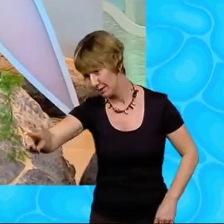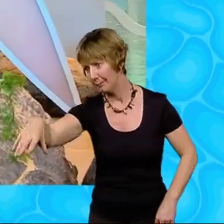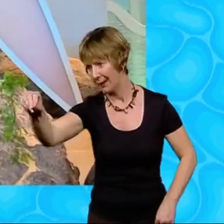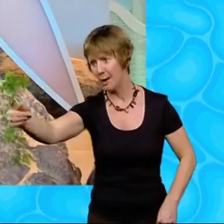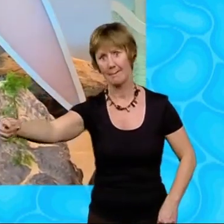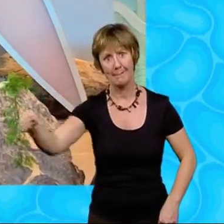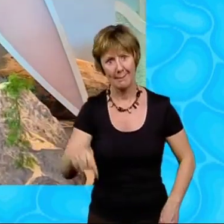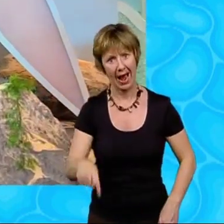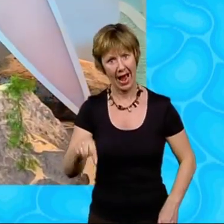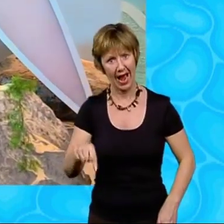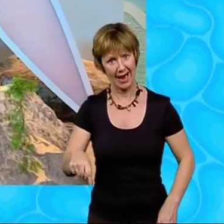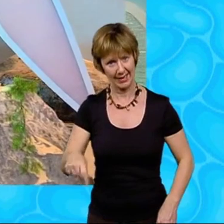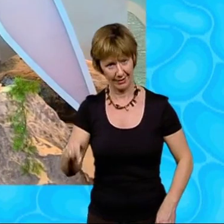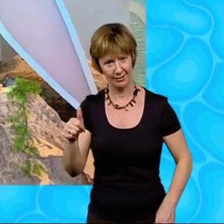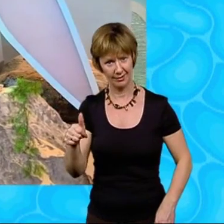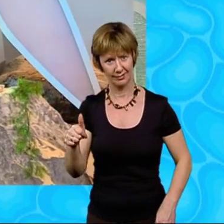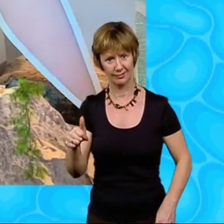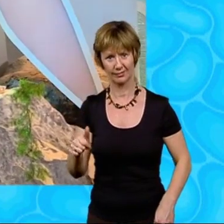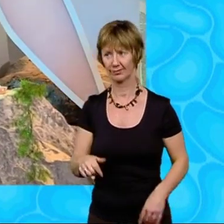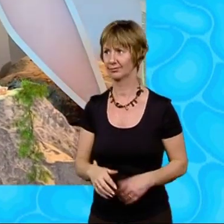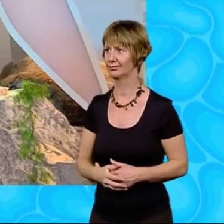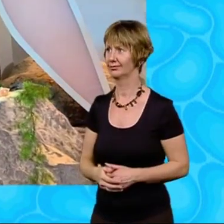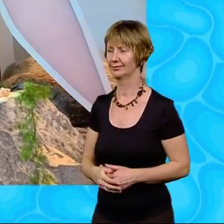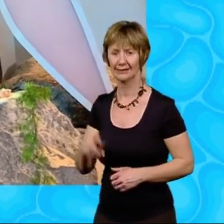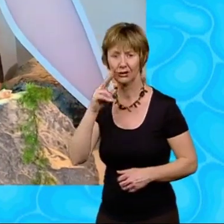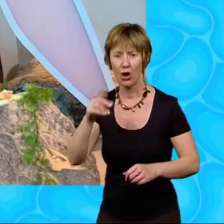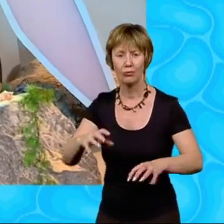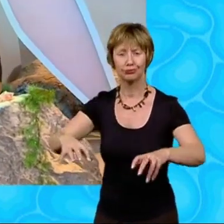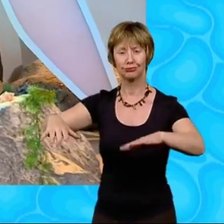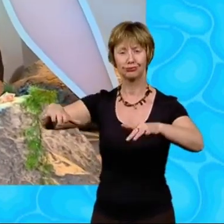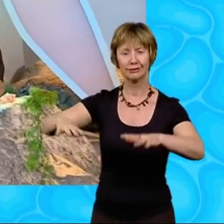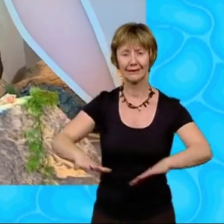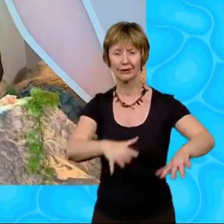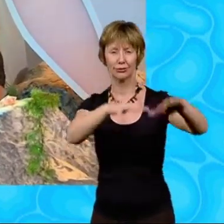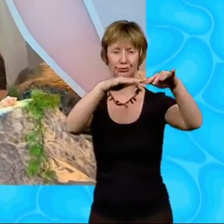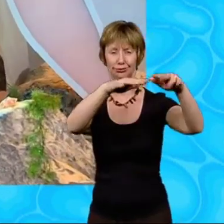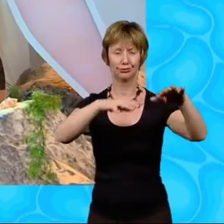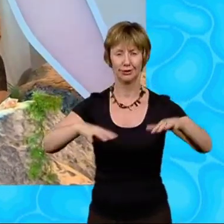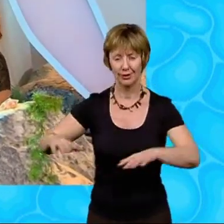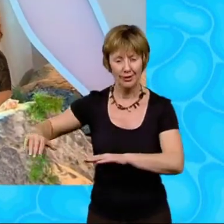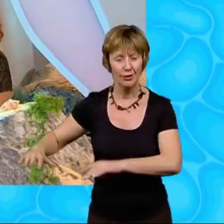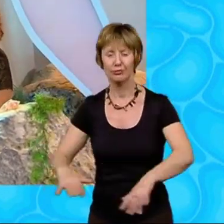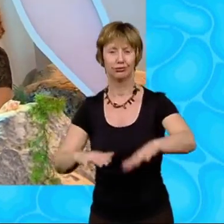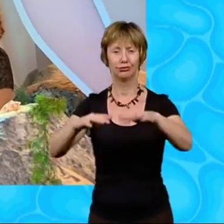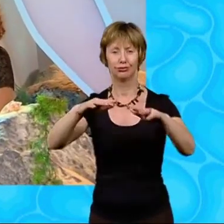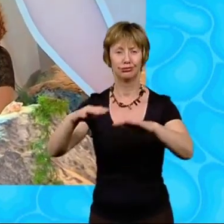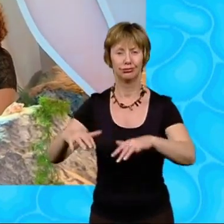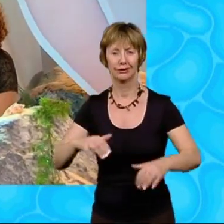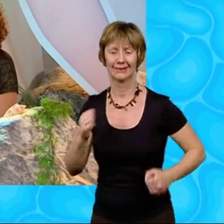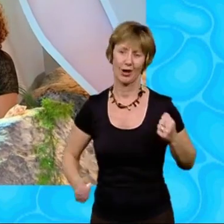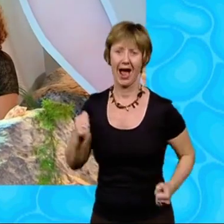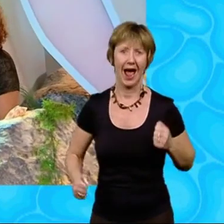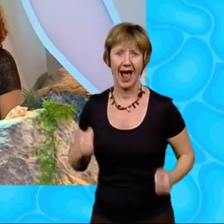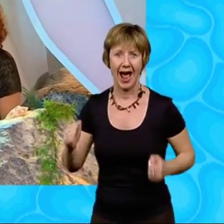there and come straight back. As I got out of the coach, I could see the white, foamy crest of the sea breaking on the beach.